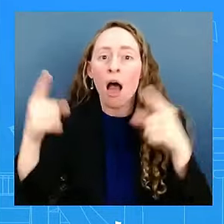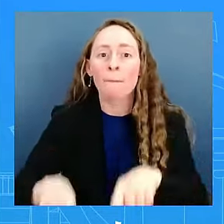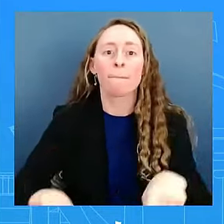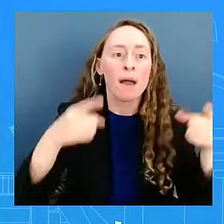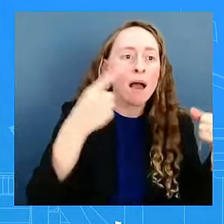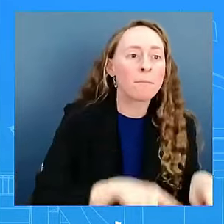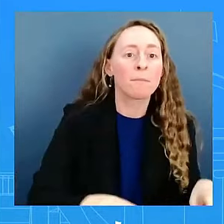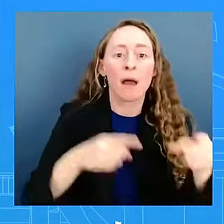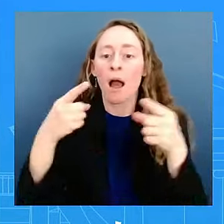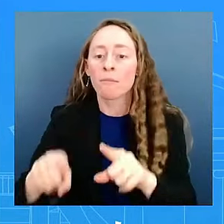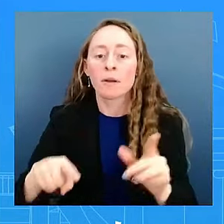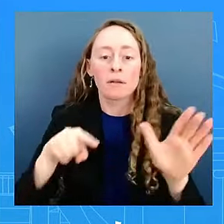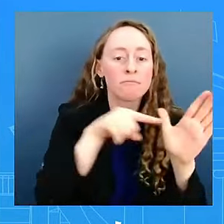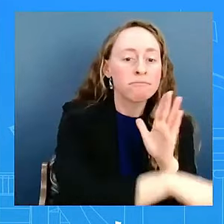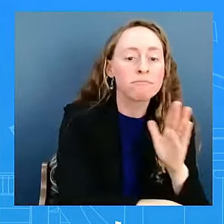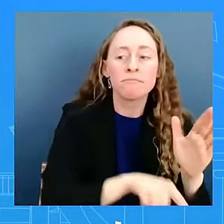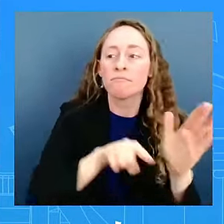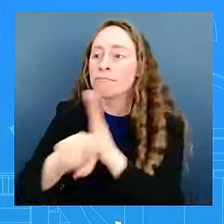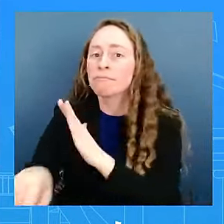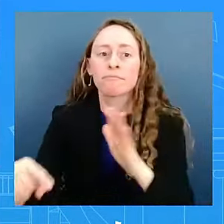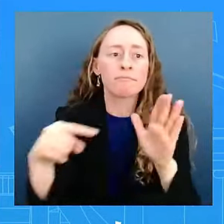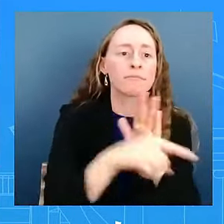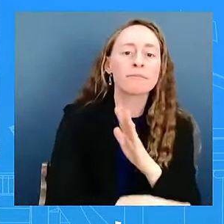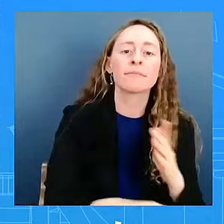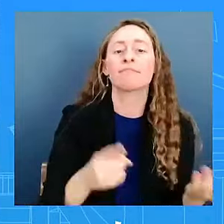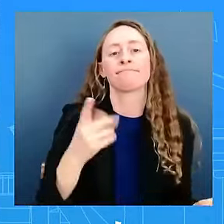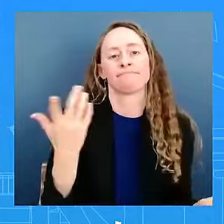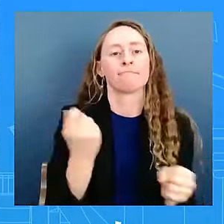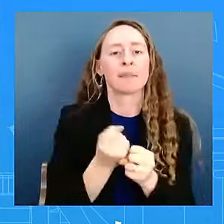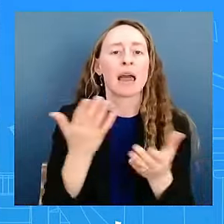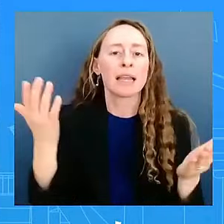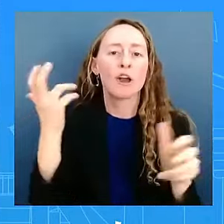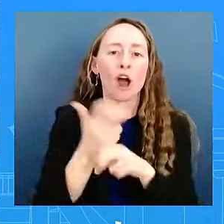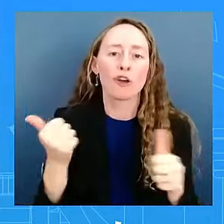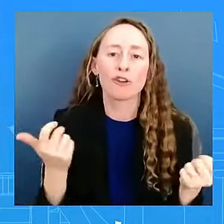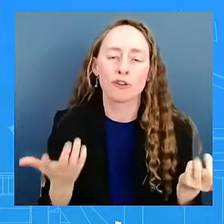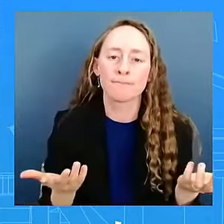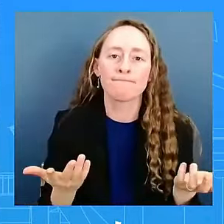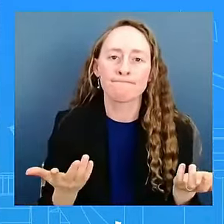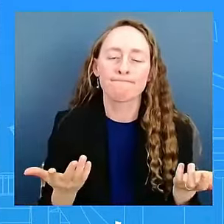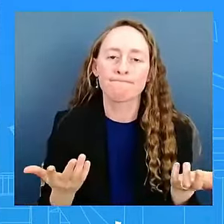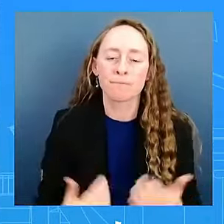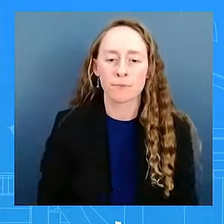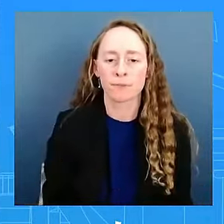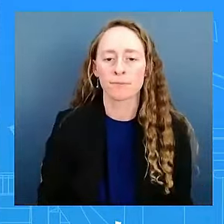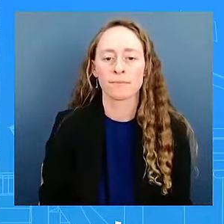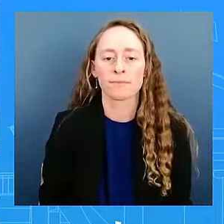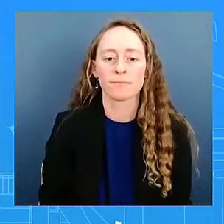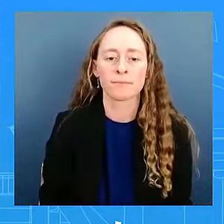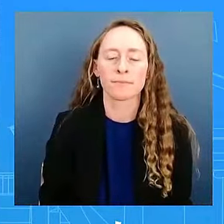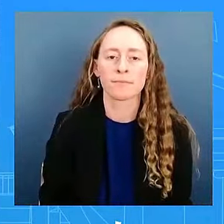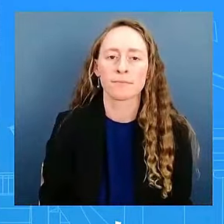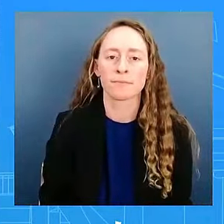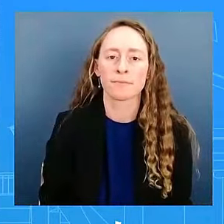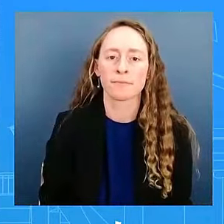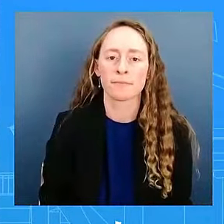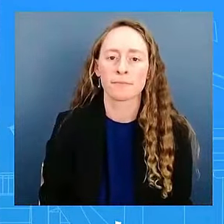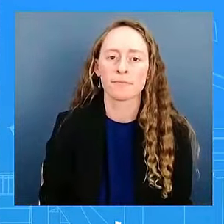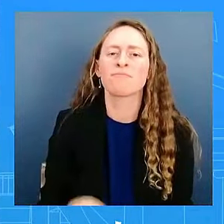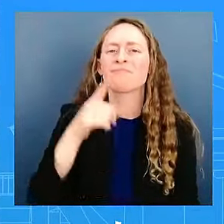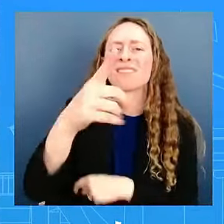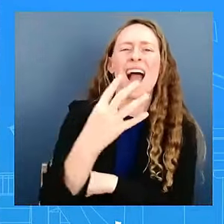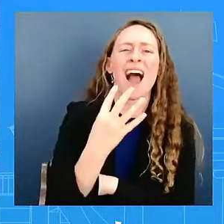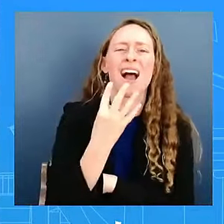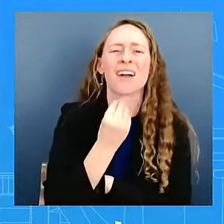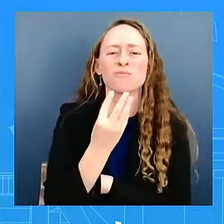of achieving that outcome any easier. But, you know, who is Israel supposed to negotiate with if the leader of Hamas is